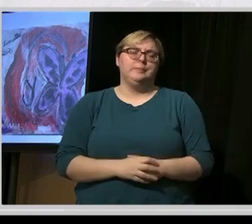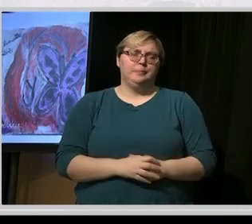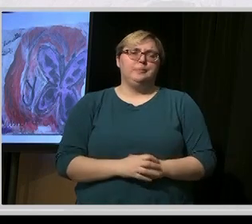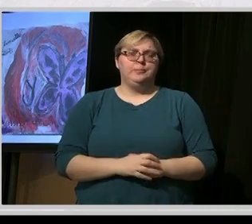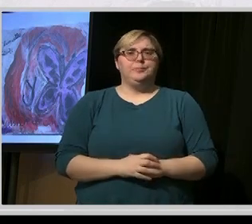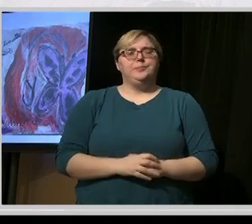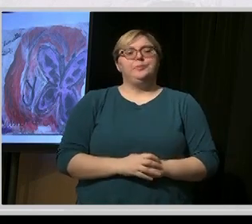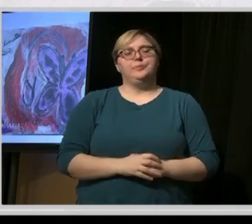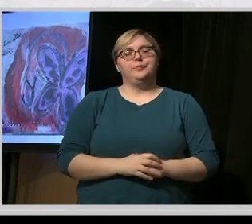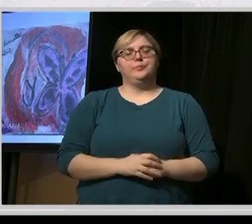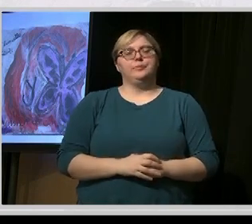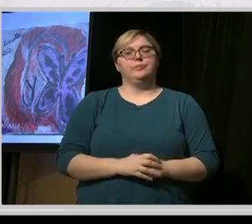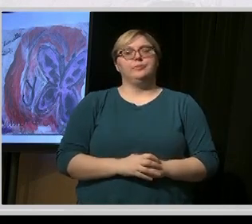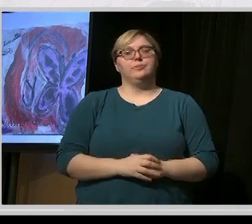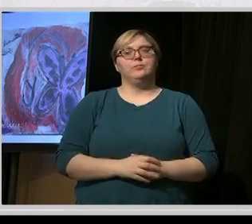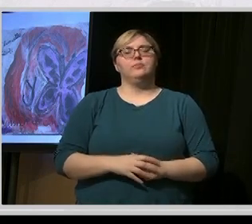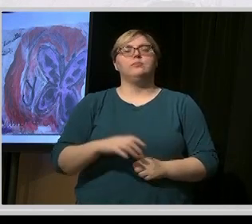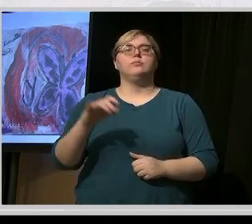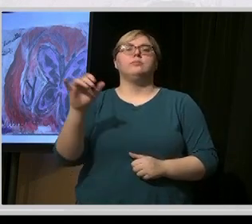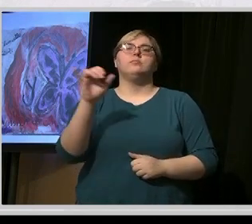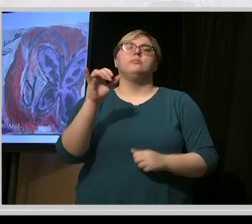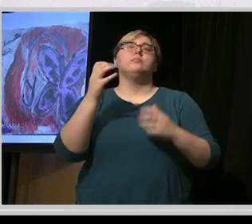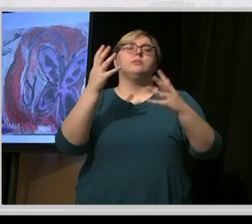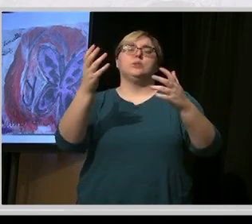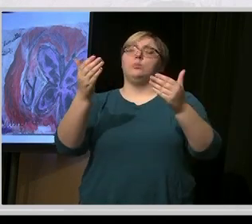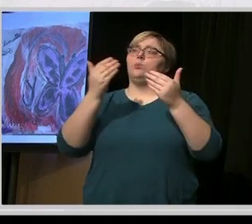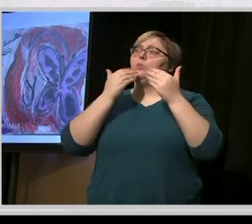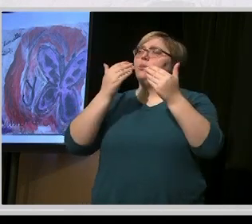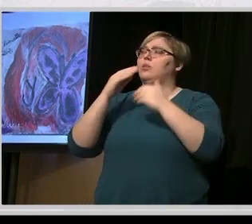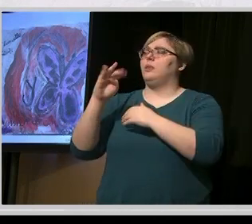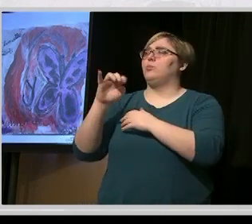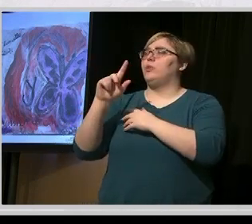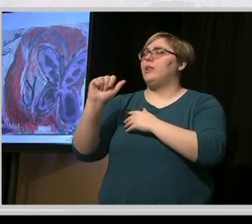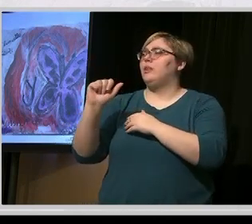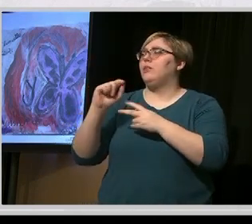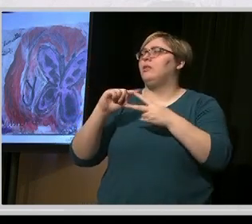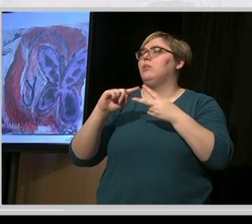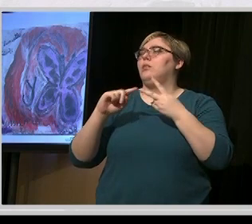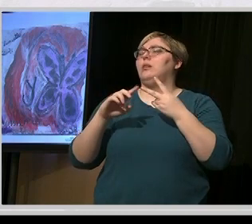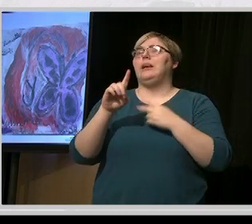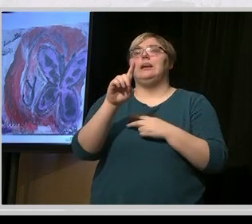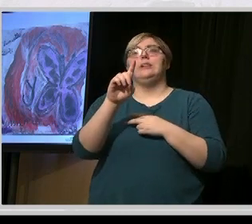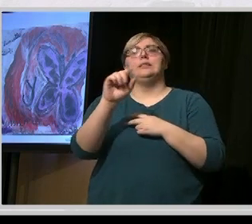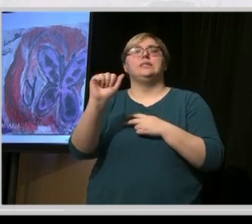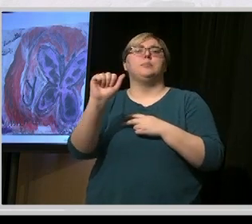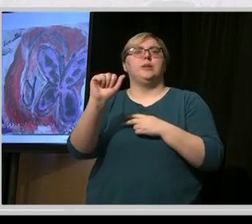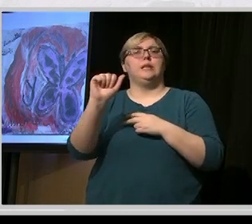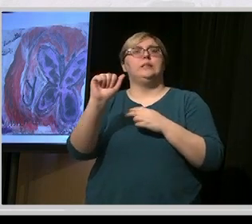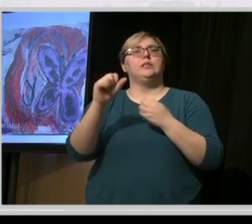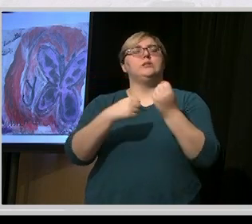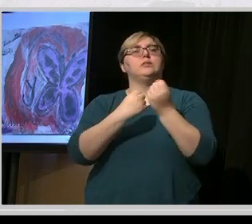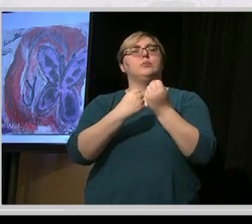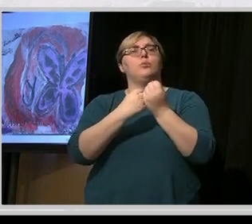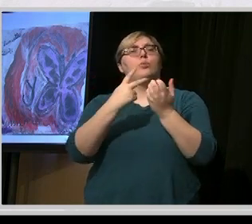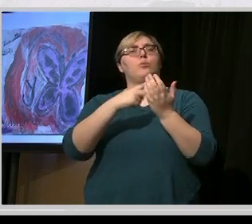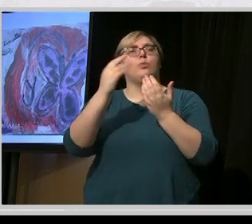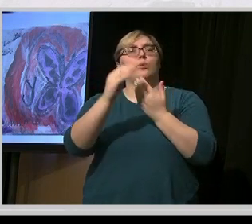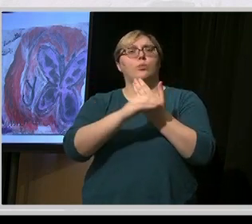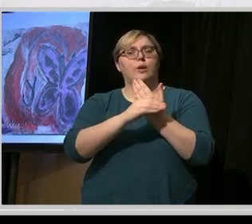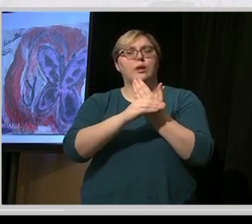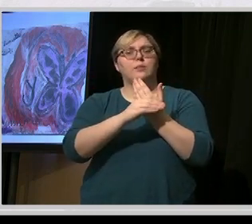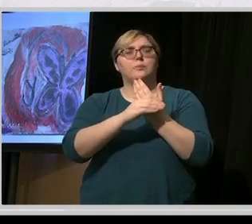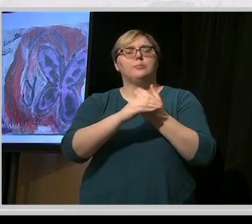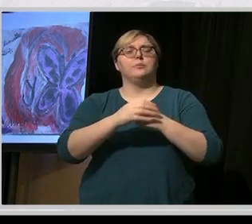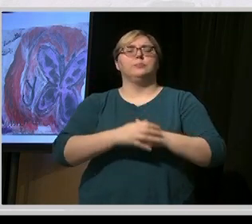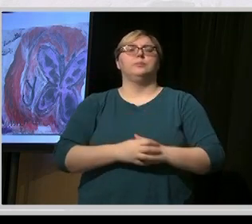Maria and the Disability Support Program. I'm not sure whether Vince and Claire are here from and Vicki yet from